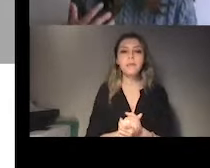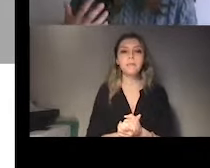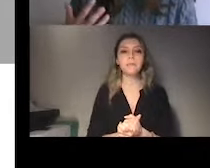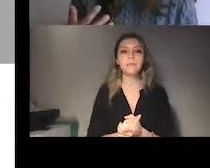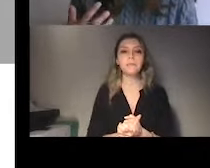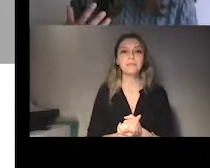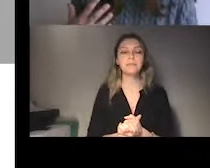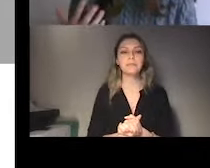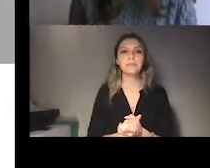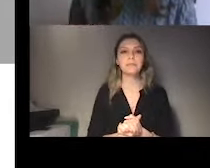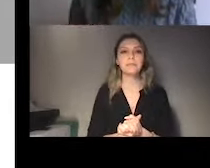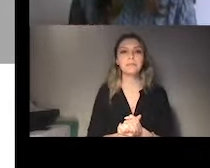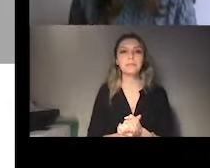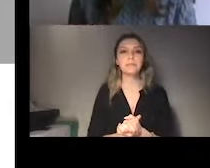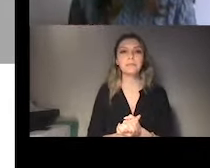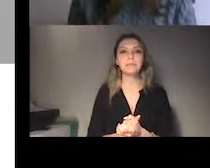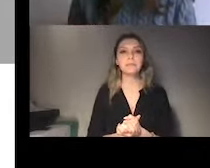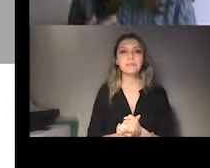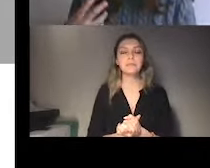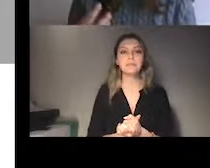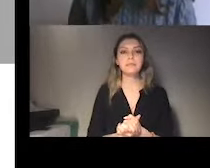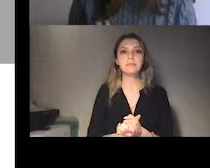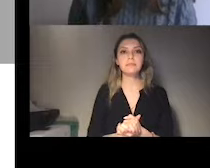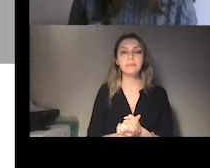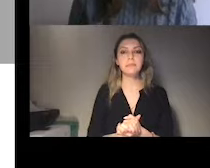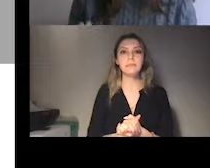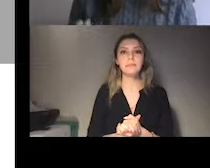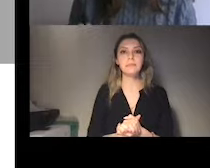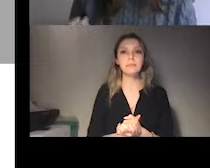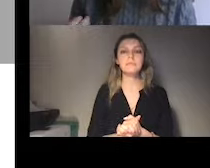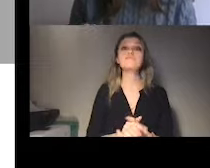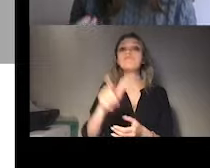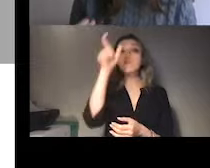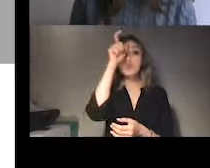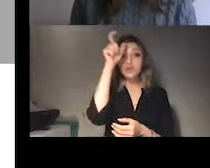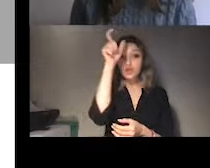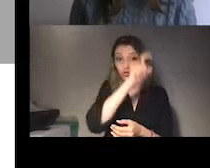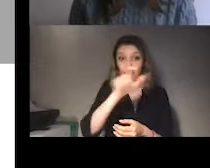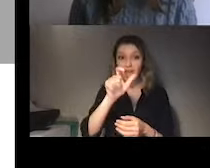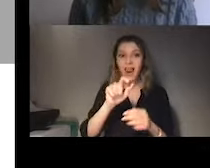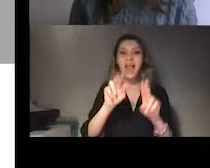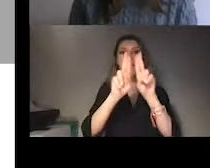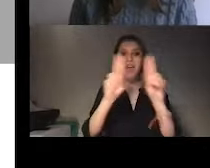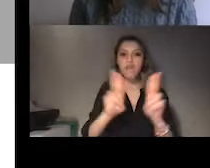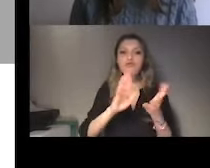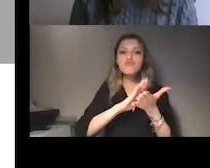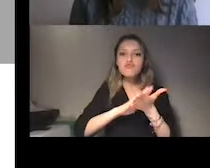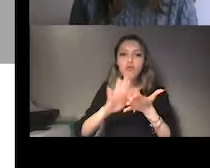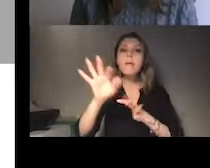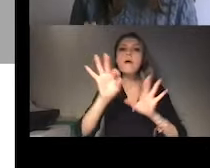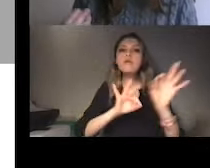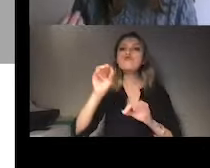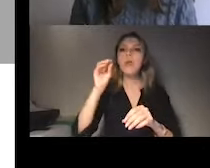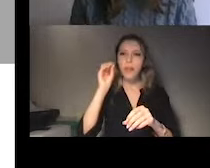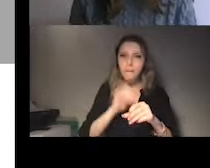UPR of Turkey, the deadline to submit the reports